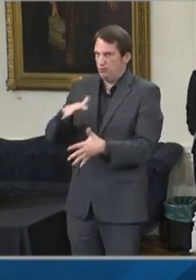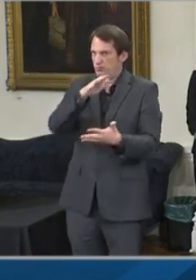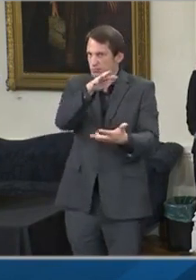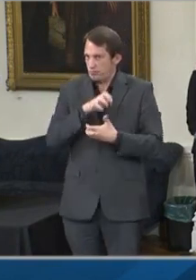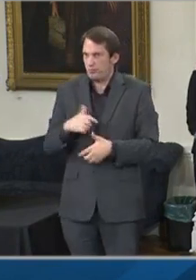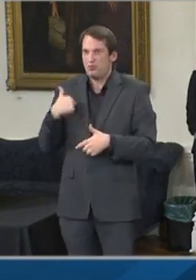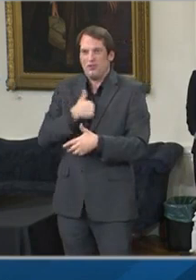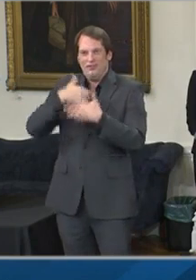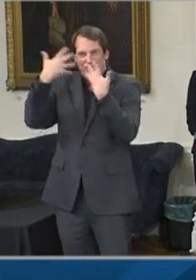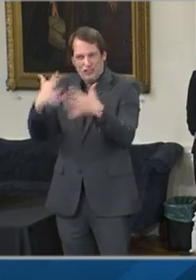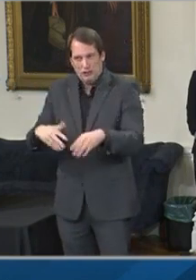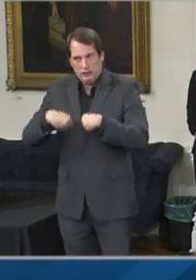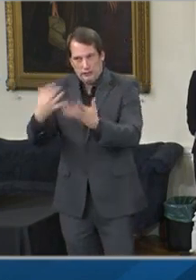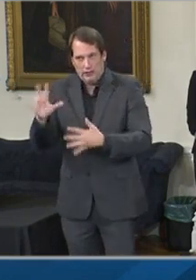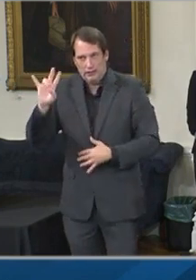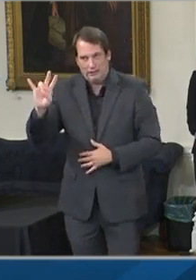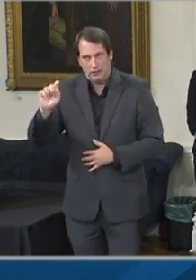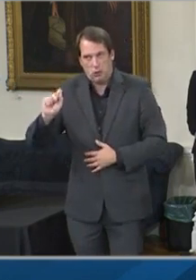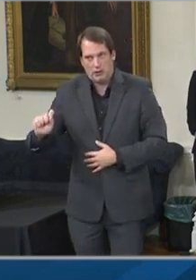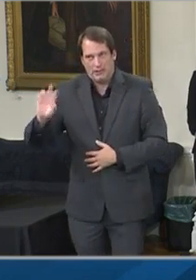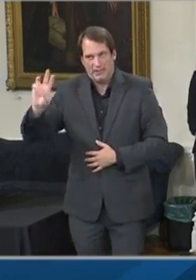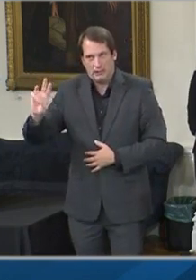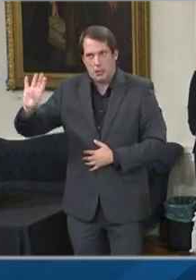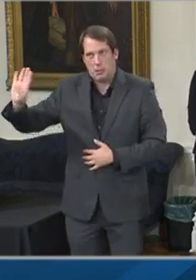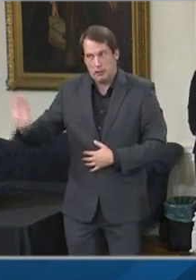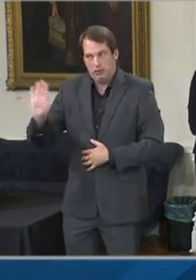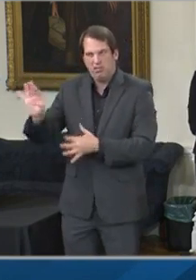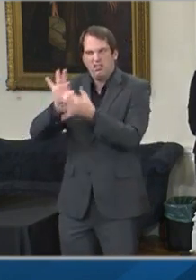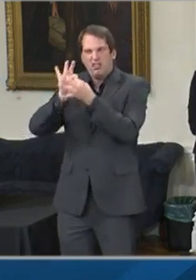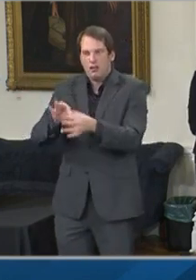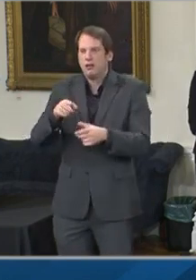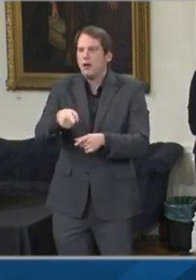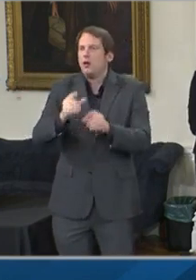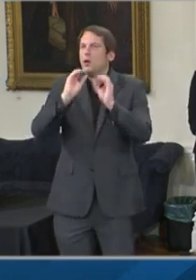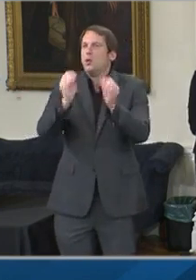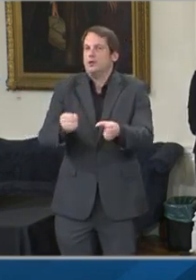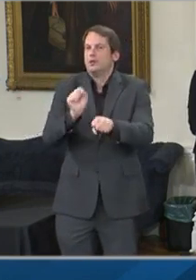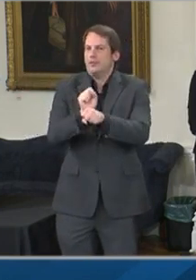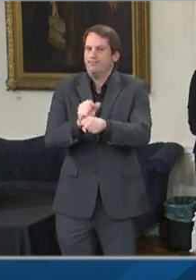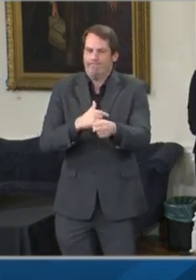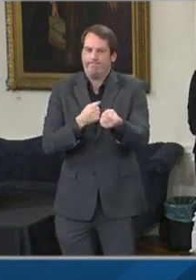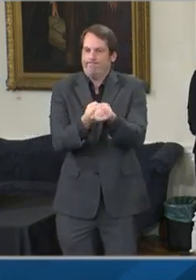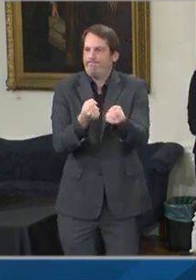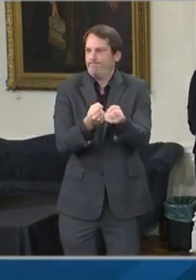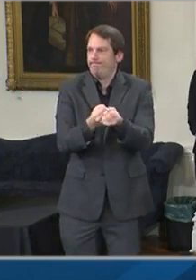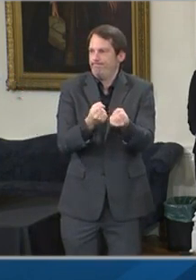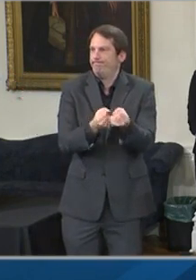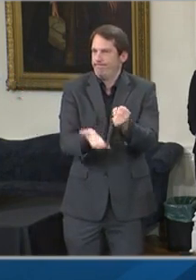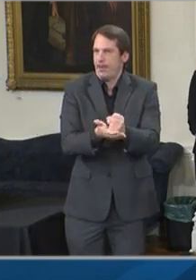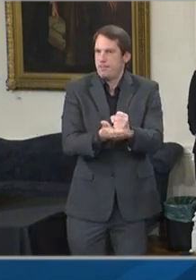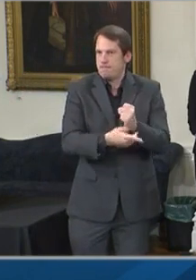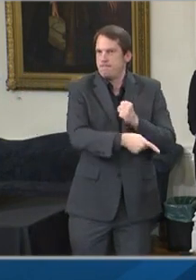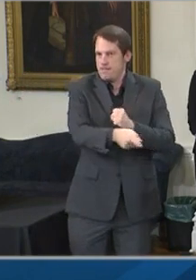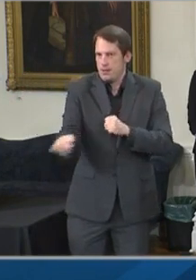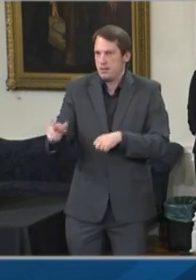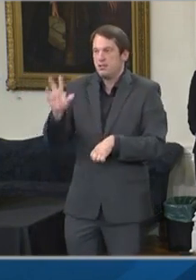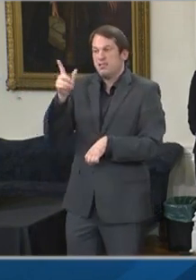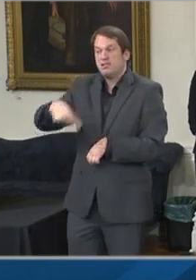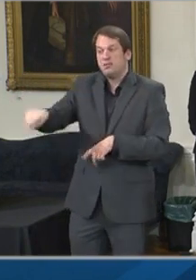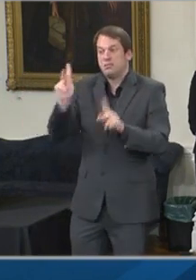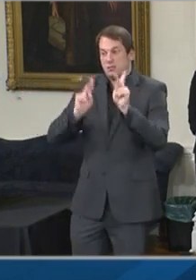in unemployment assistance to more than 622,000 Marylanders.